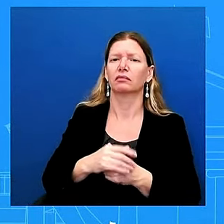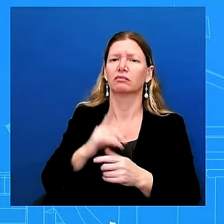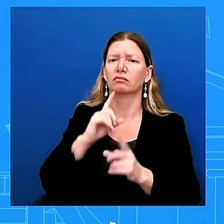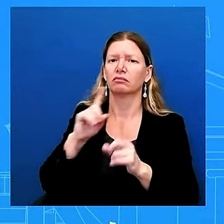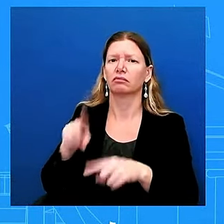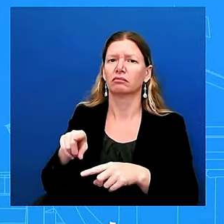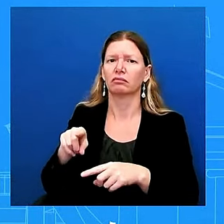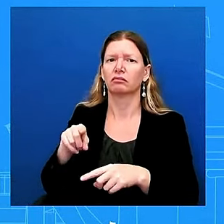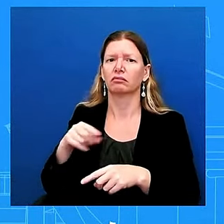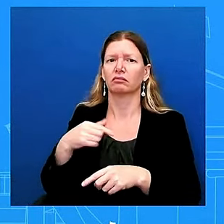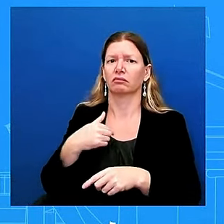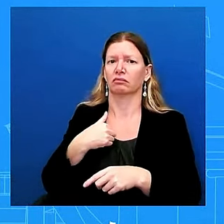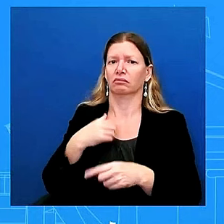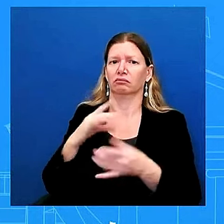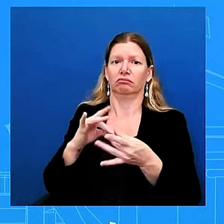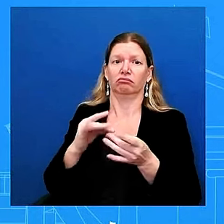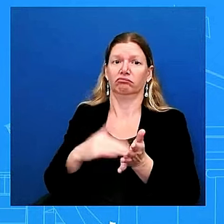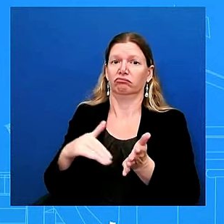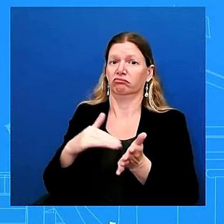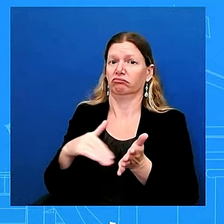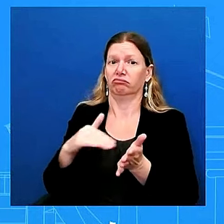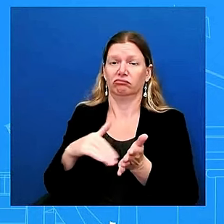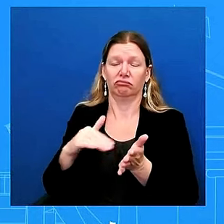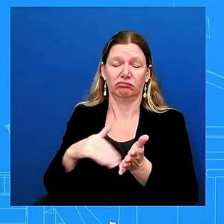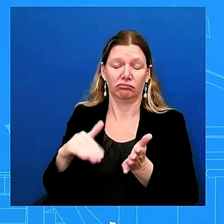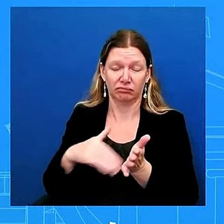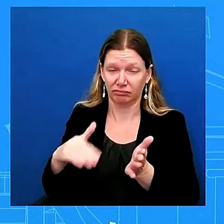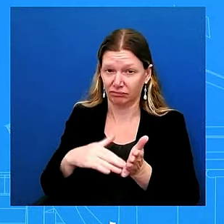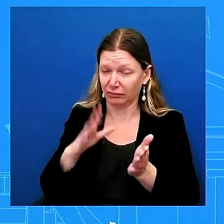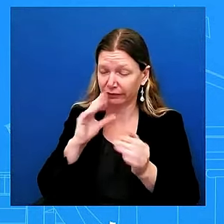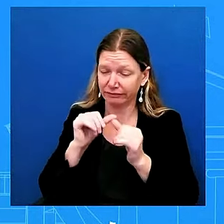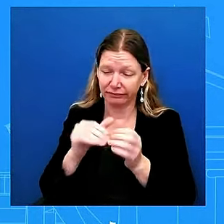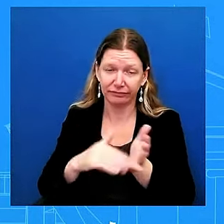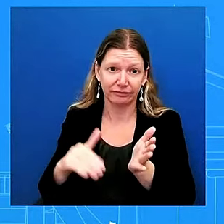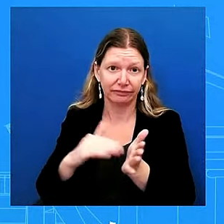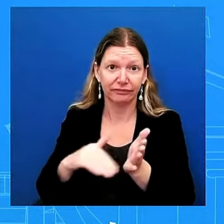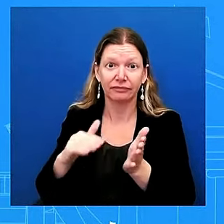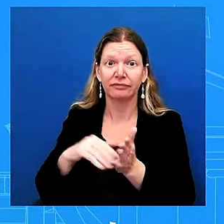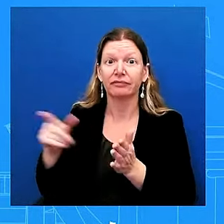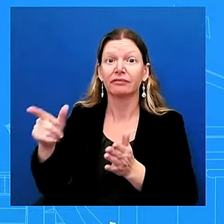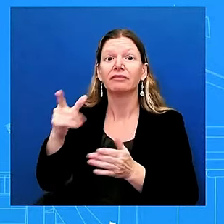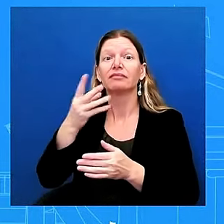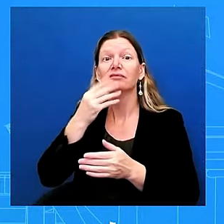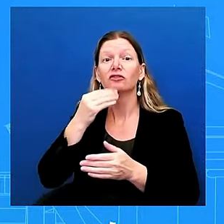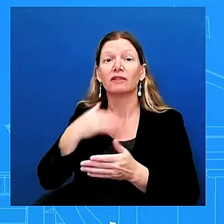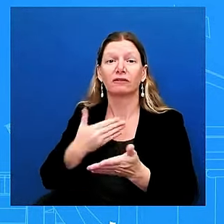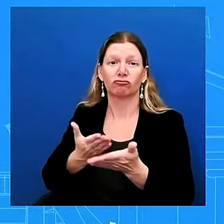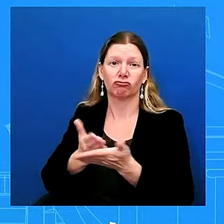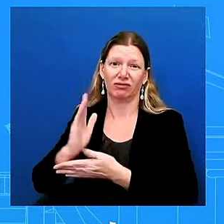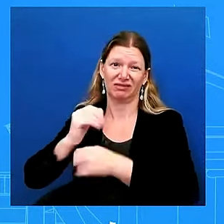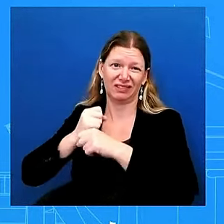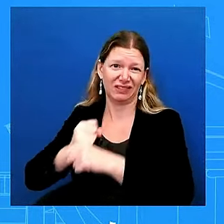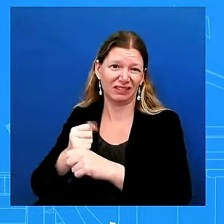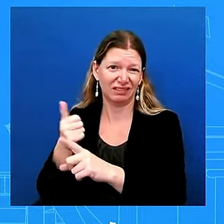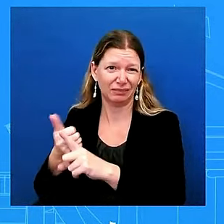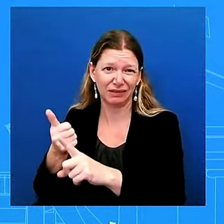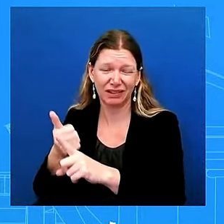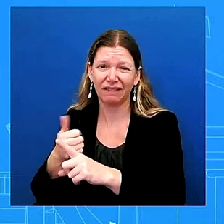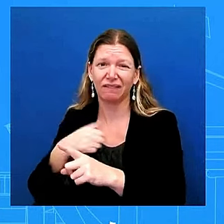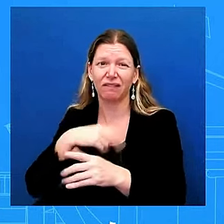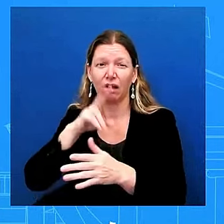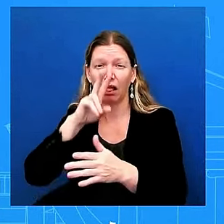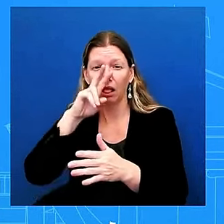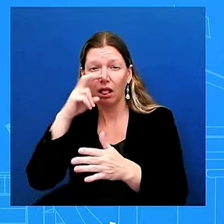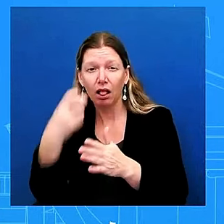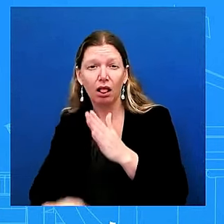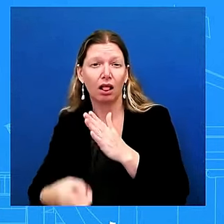like hezbollah like hamas and also the houthis they are in a a difficult neighborhood right if